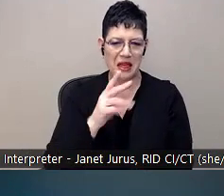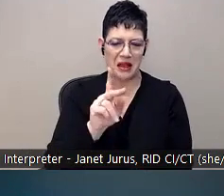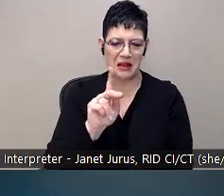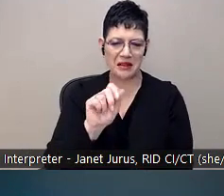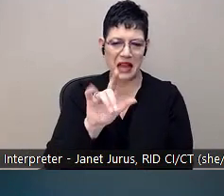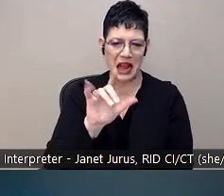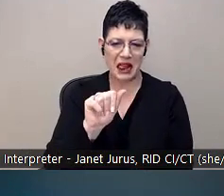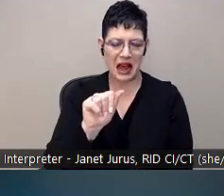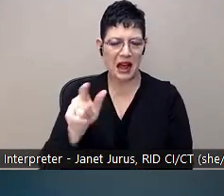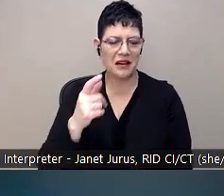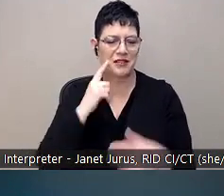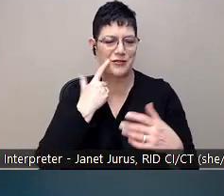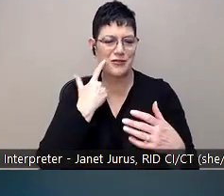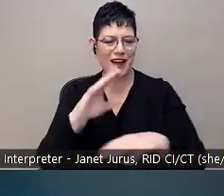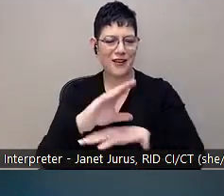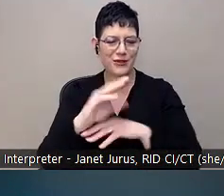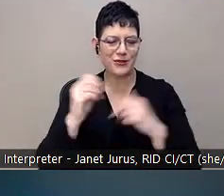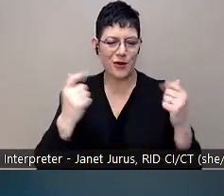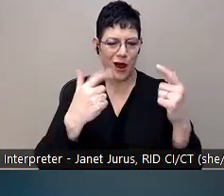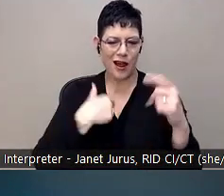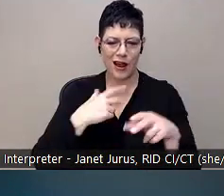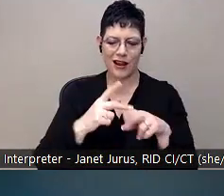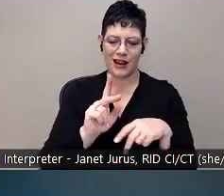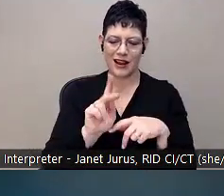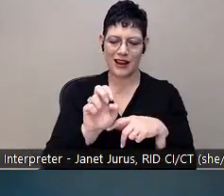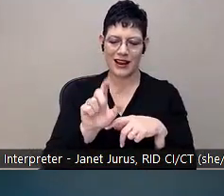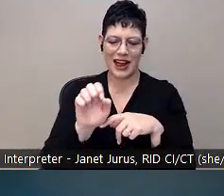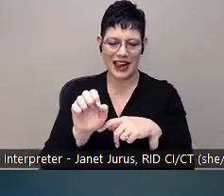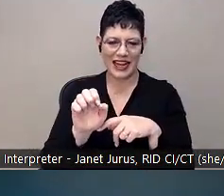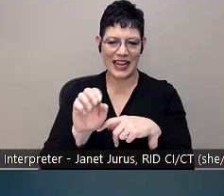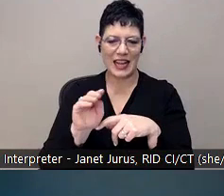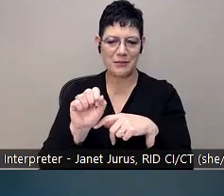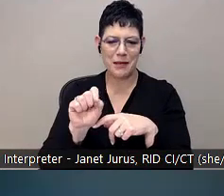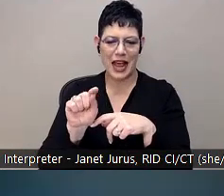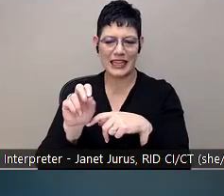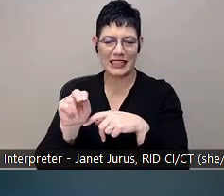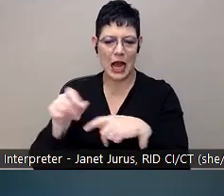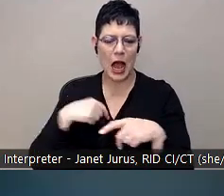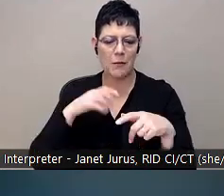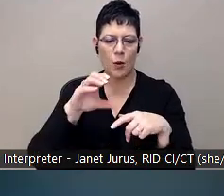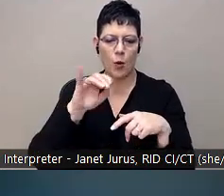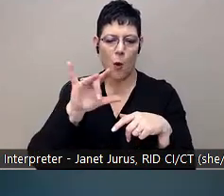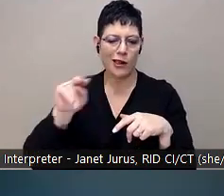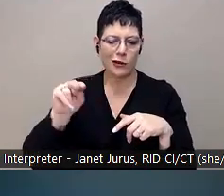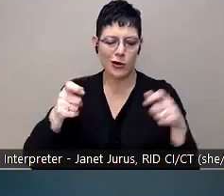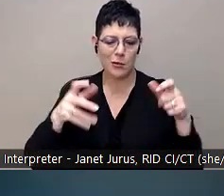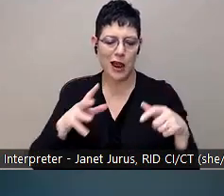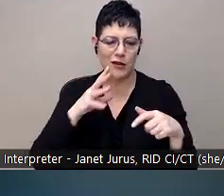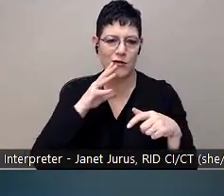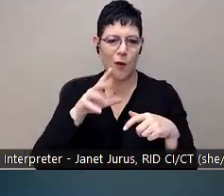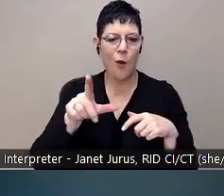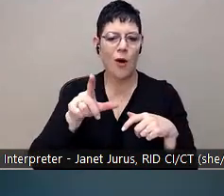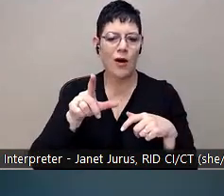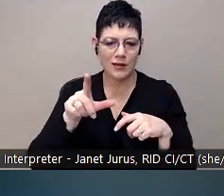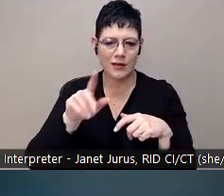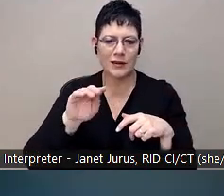Good afternoon, everyone. My name is Kelly Mastin. I am the coalition manager for the National Association of State Mental Health